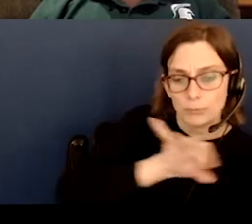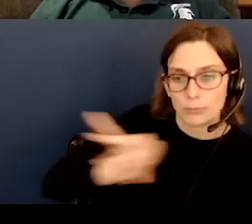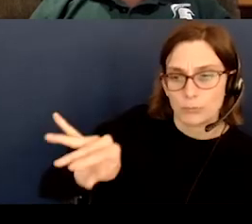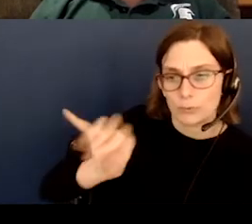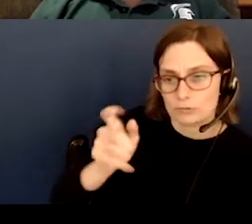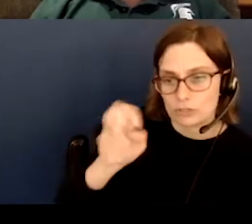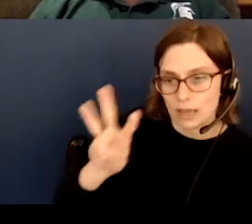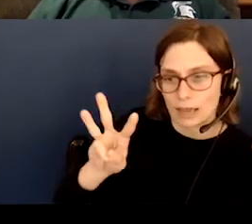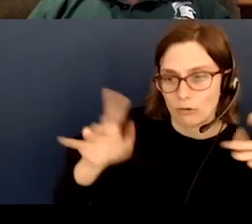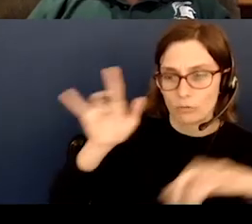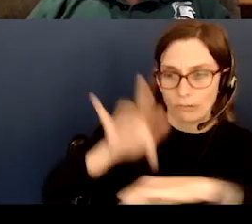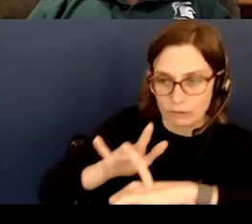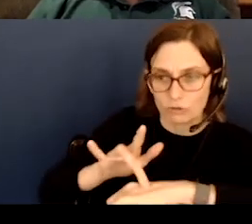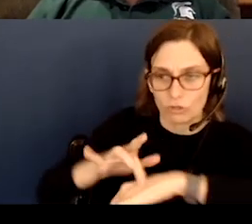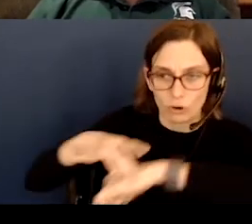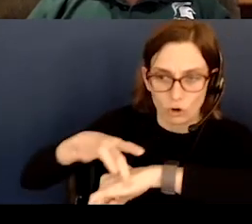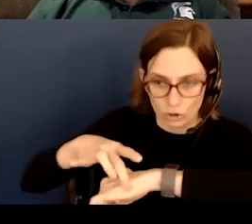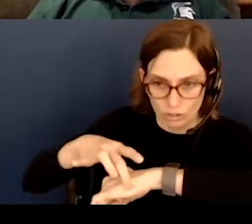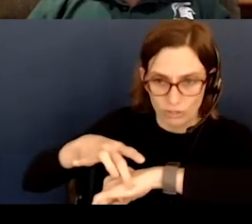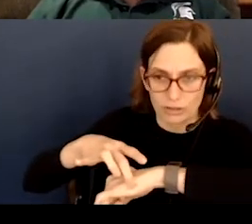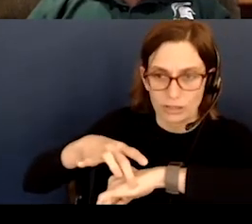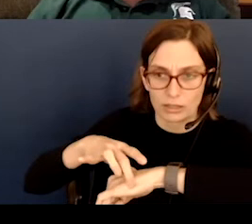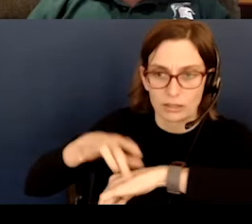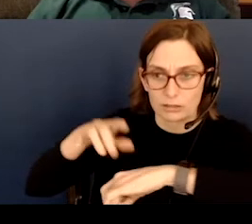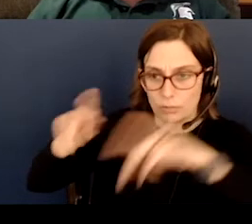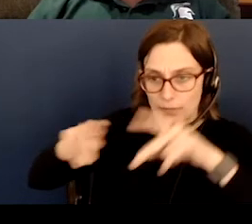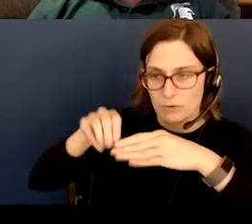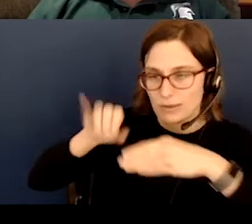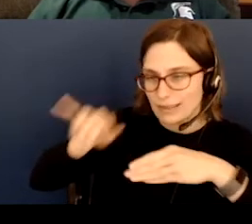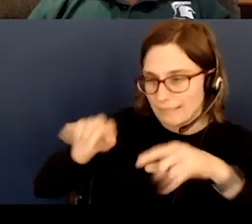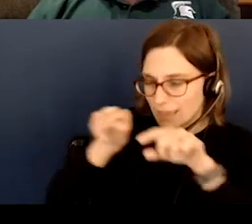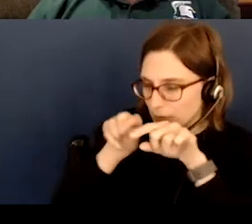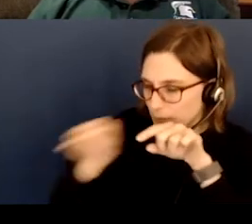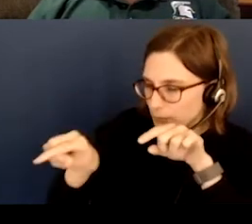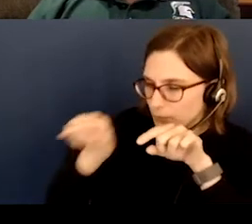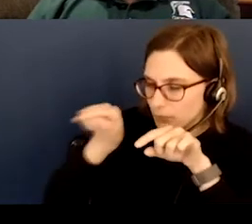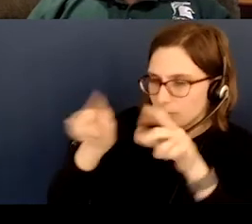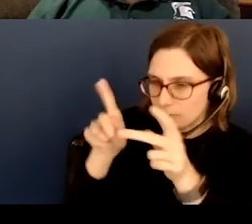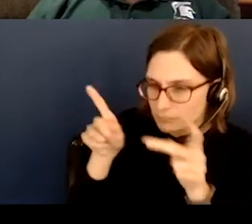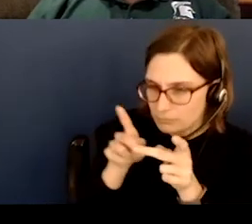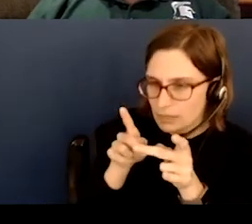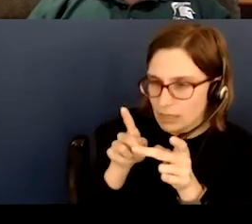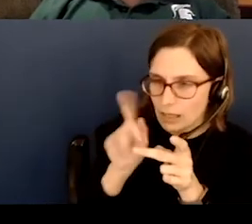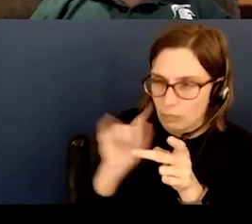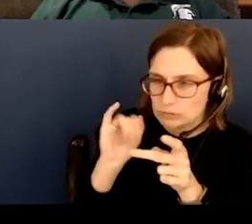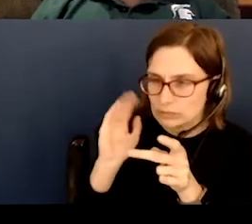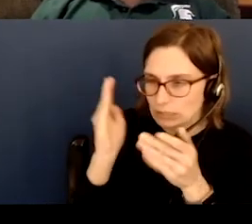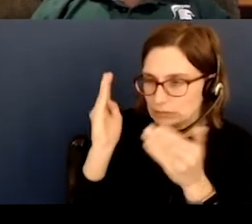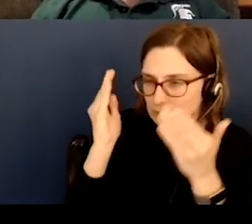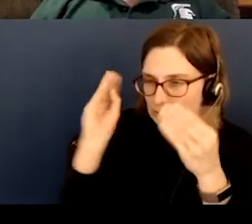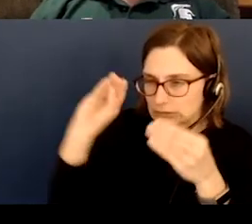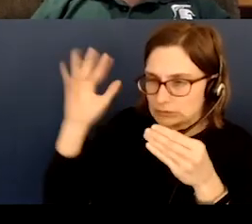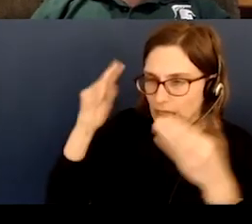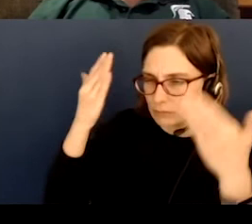shadow falls on the Earth. So for those people in this tiny little spot here, the sun goes dark. So solar